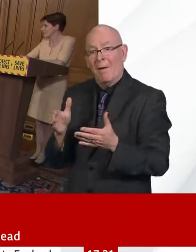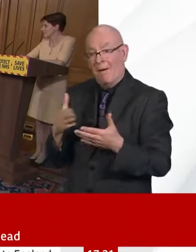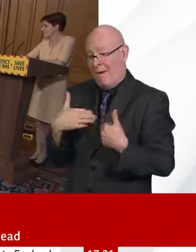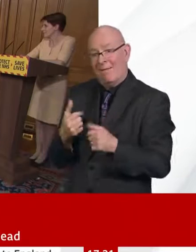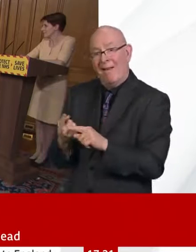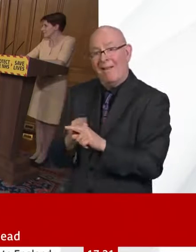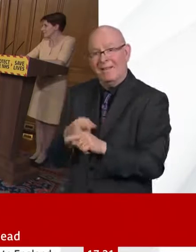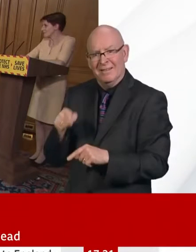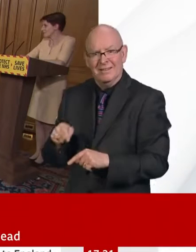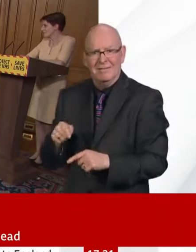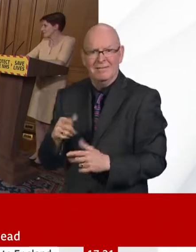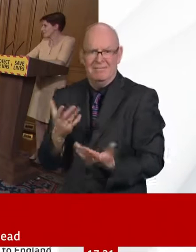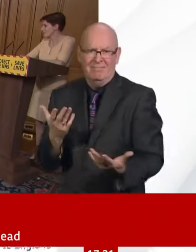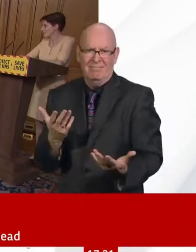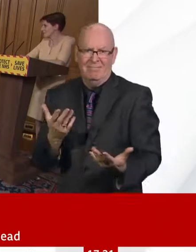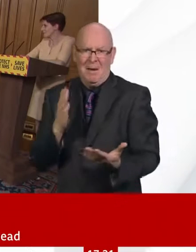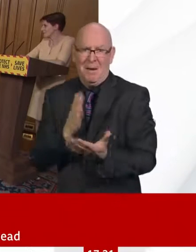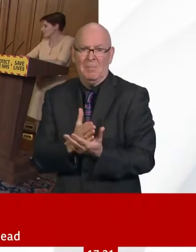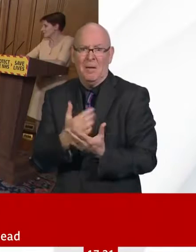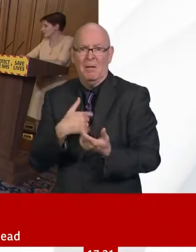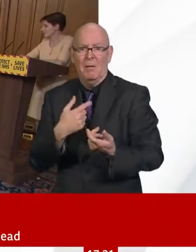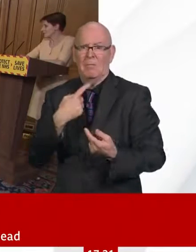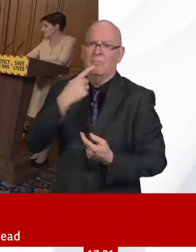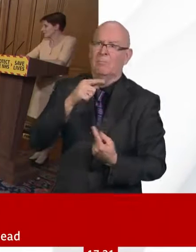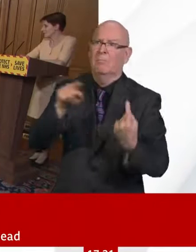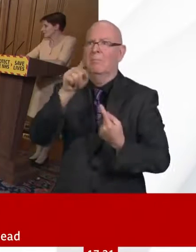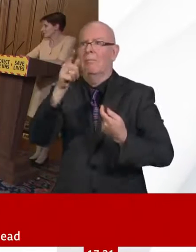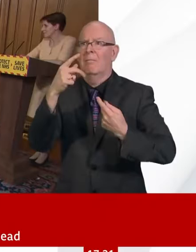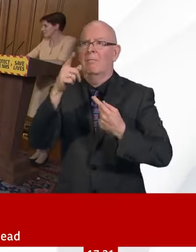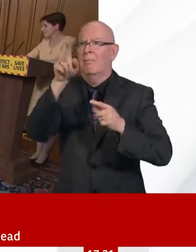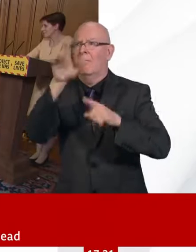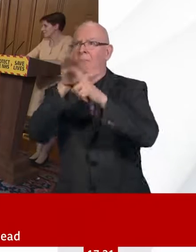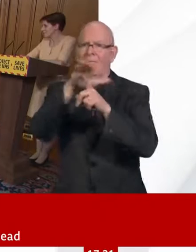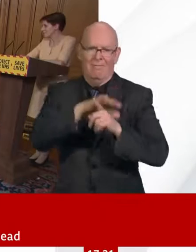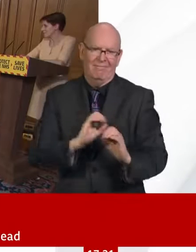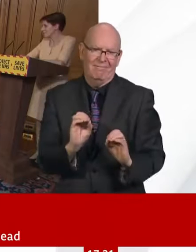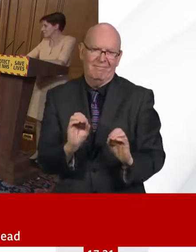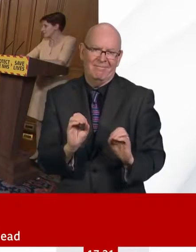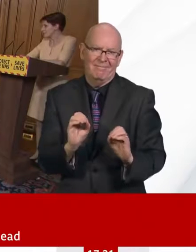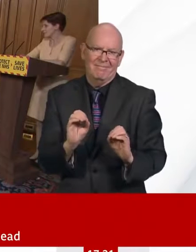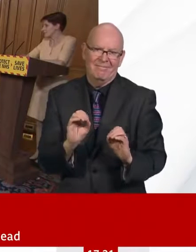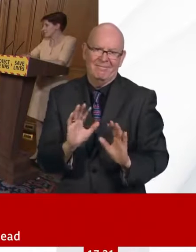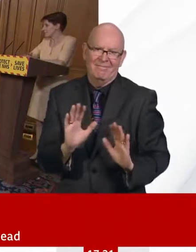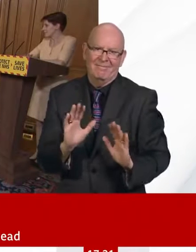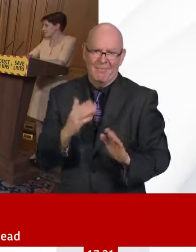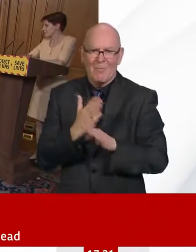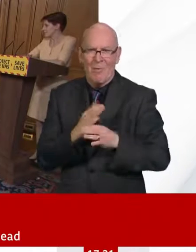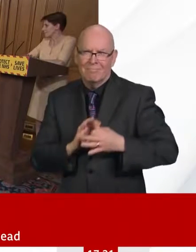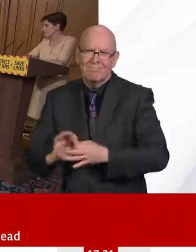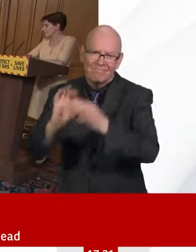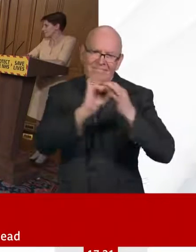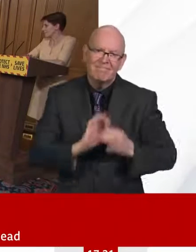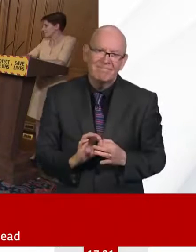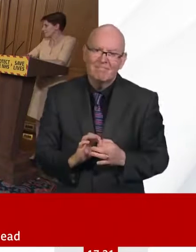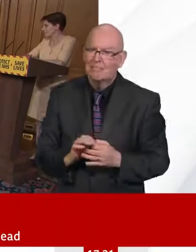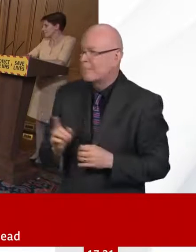Yeah, thanks, Chancellor. There's been quite a lot of talk about how unprecedented the economic impact of COVID-19 has